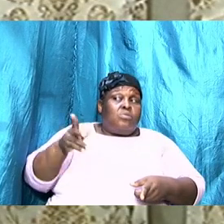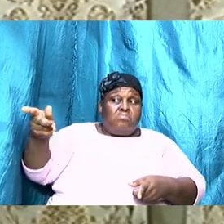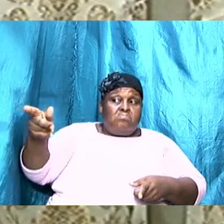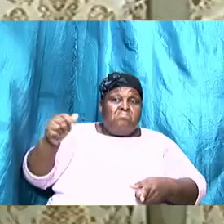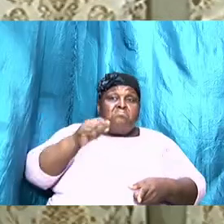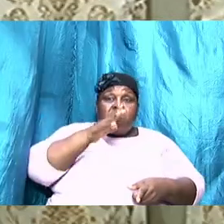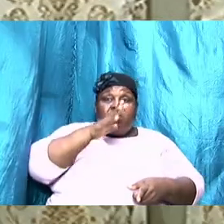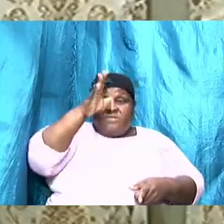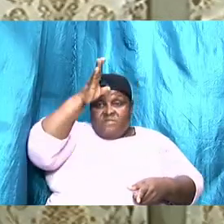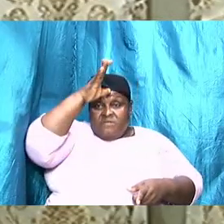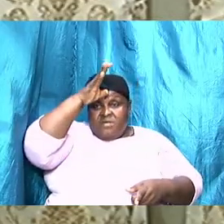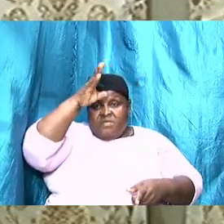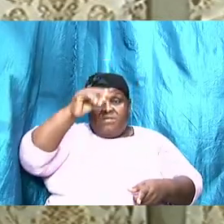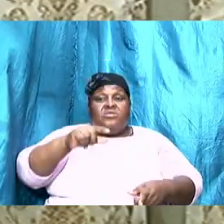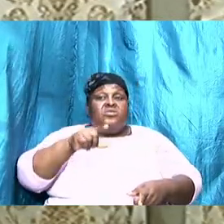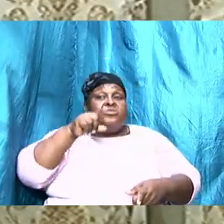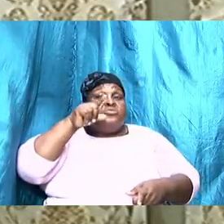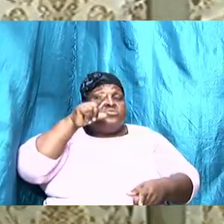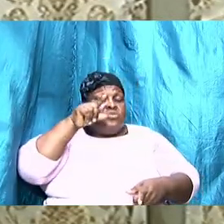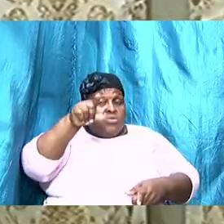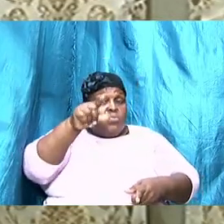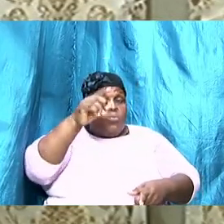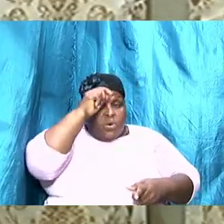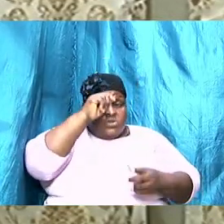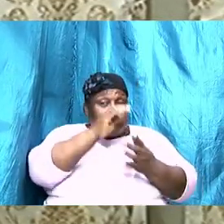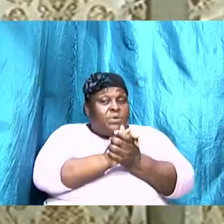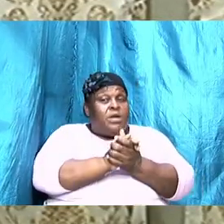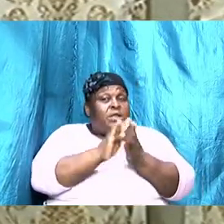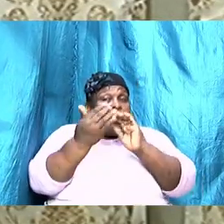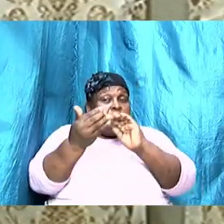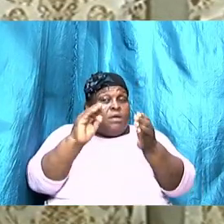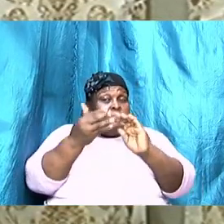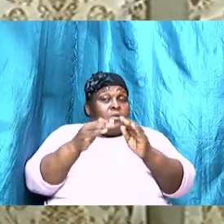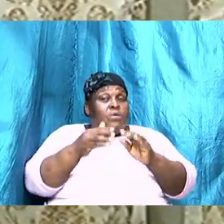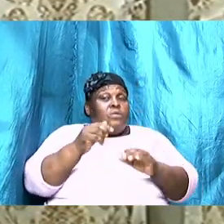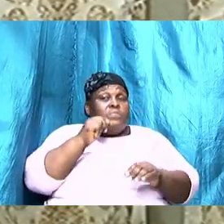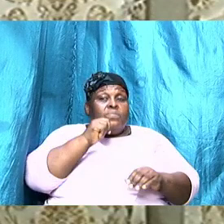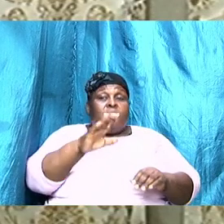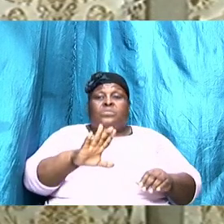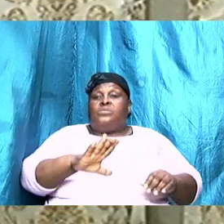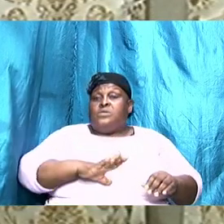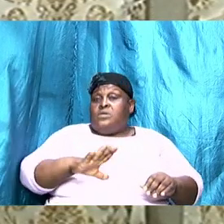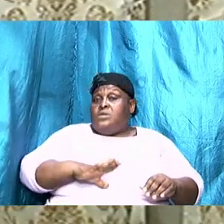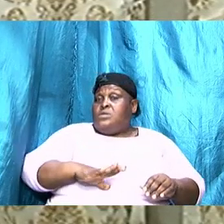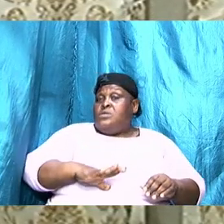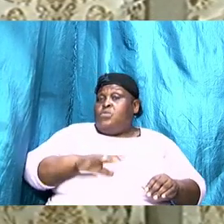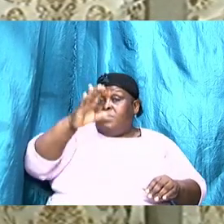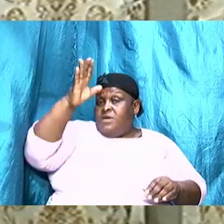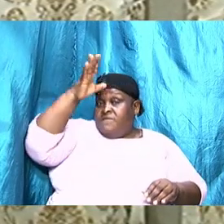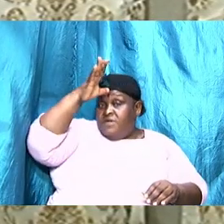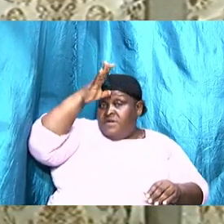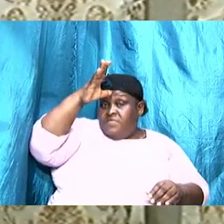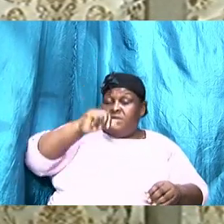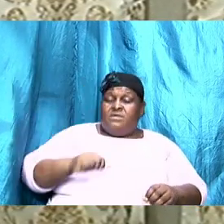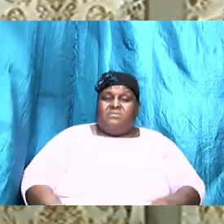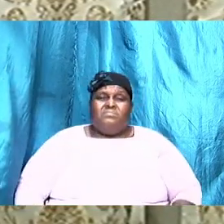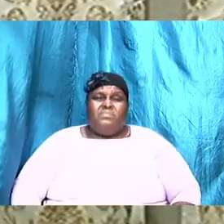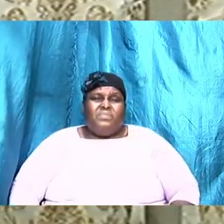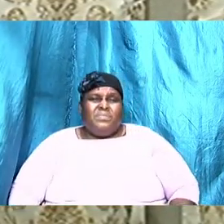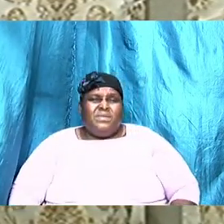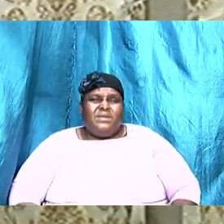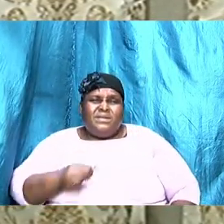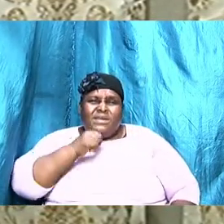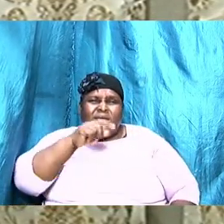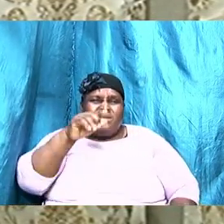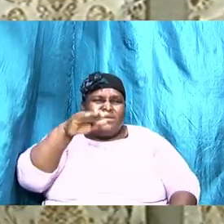or I've heard about them not even thousand dollars not even perfume what kind of